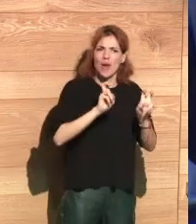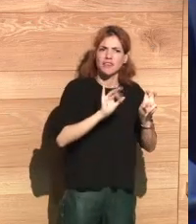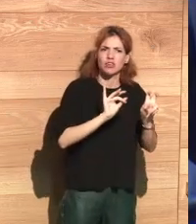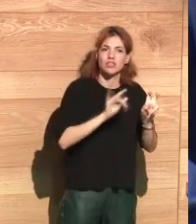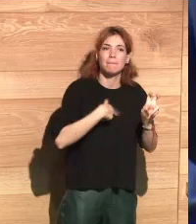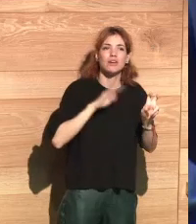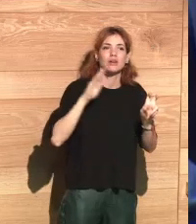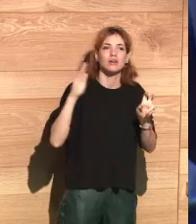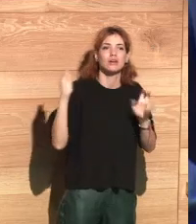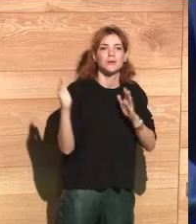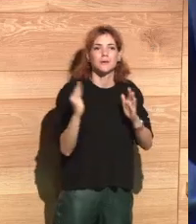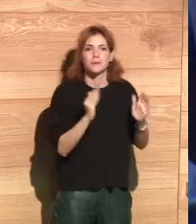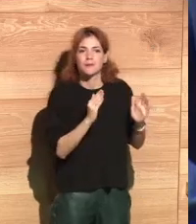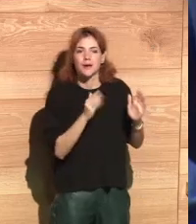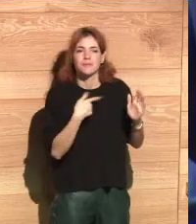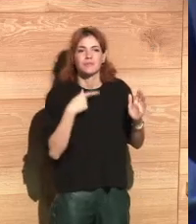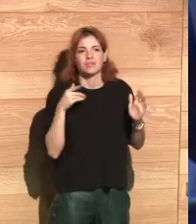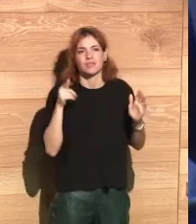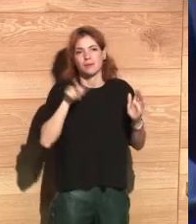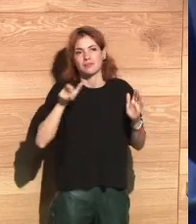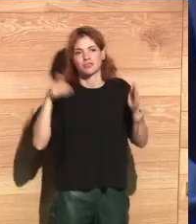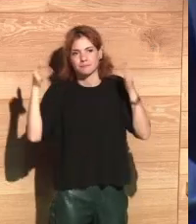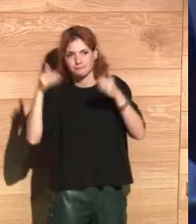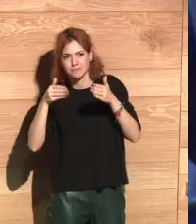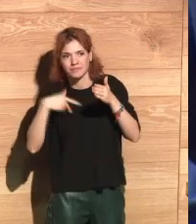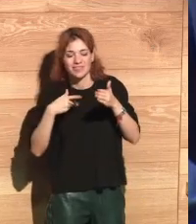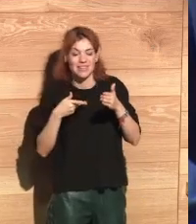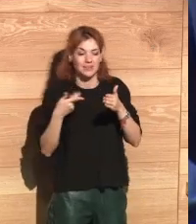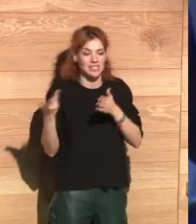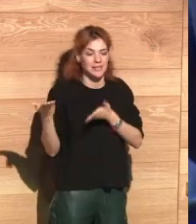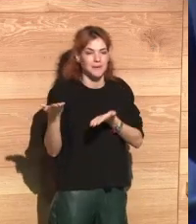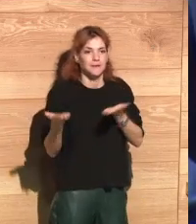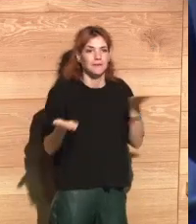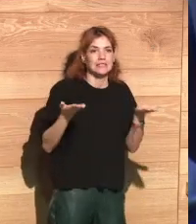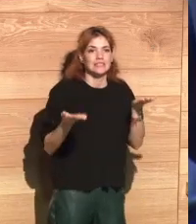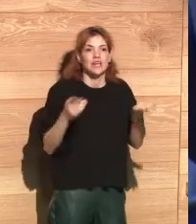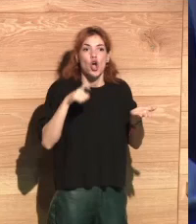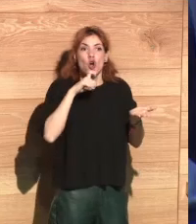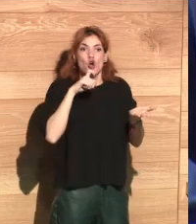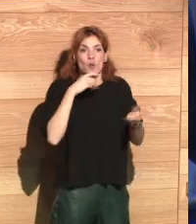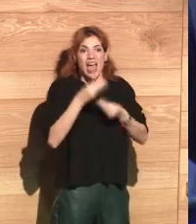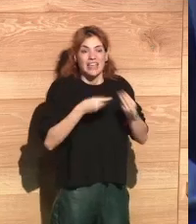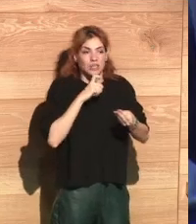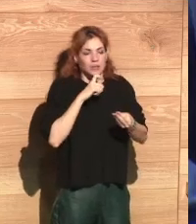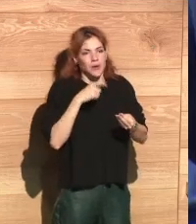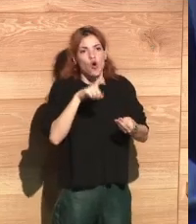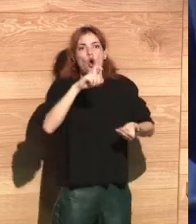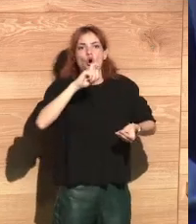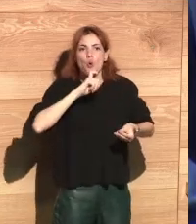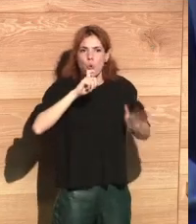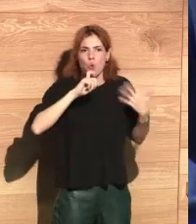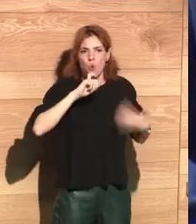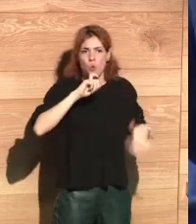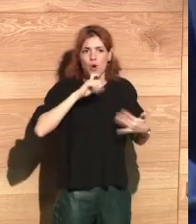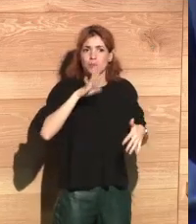is that we wanted innovation, but at the same time, we wanted to protect data, the way to reach this goal is the complicated part,